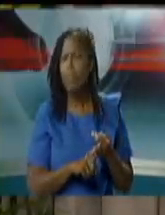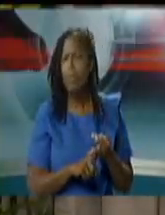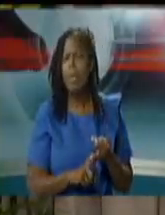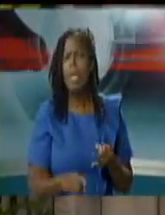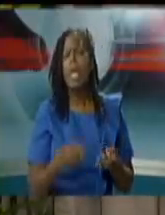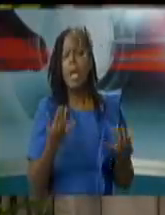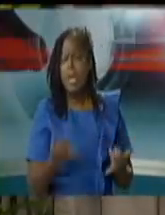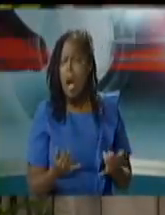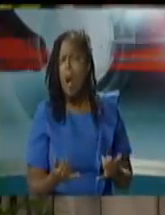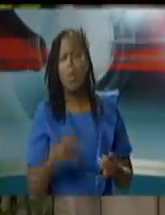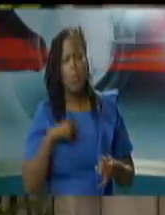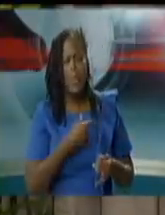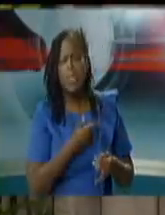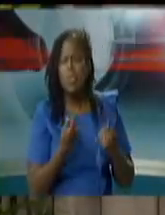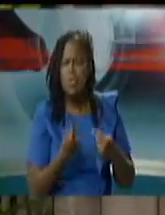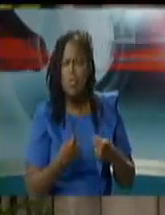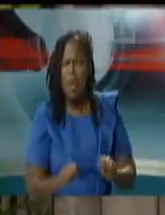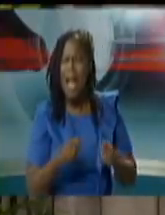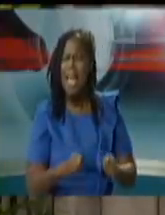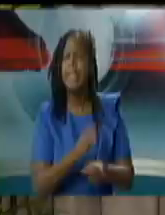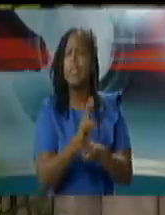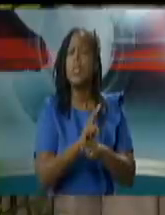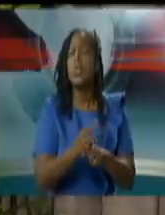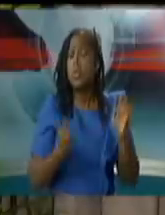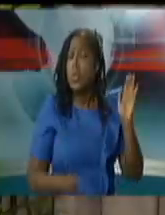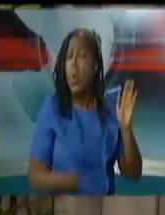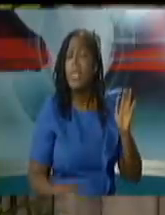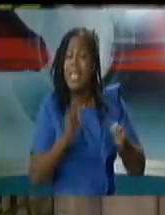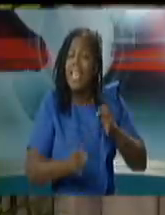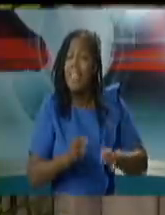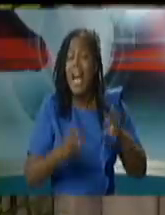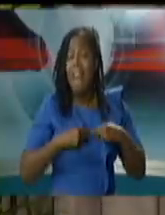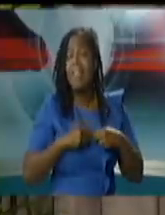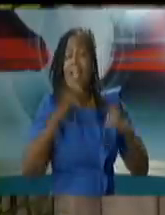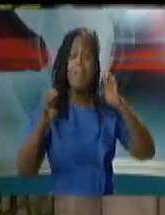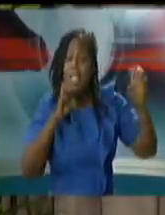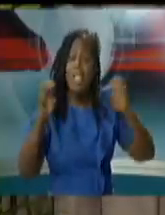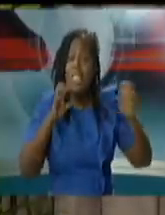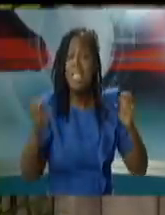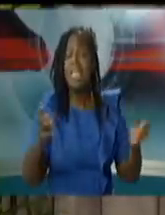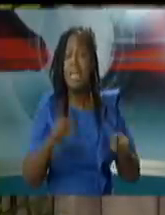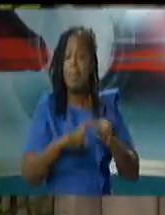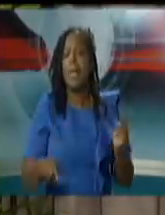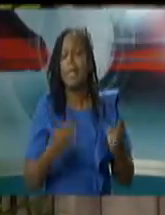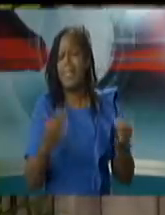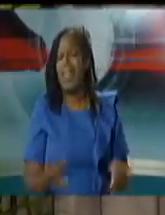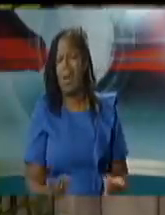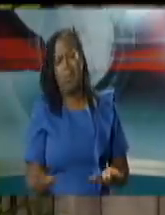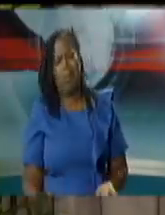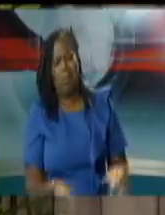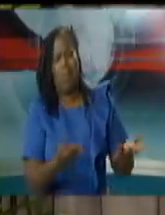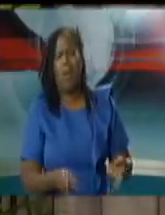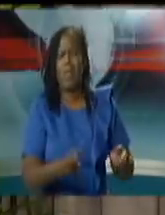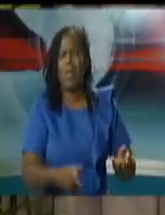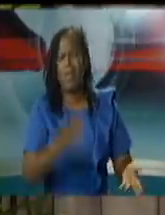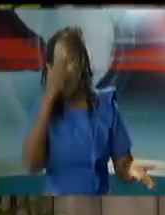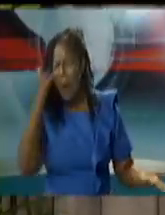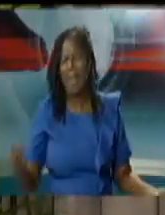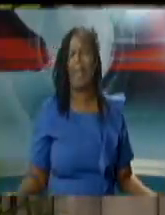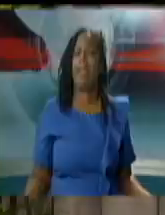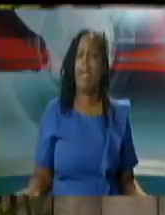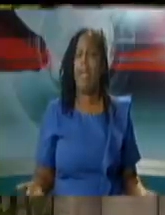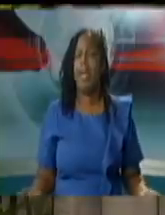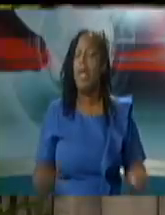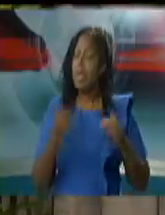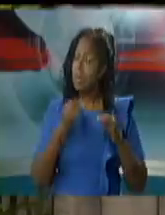emergency basis in this case here two active politicians for the opposition went to court in the face of that